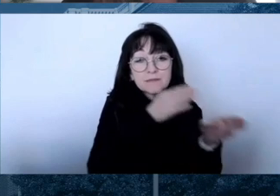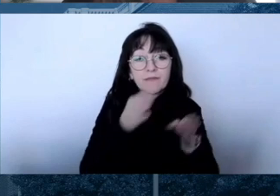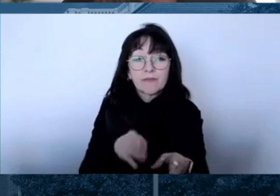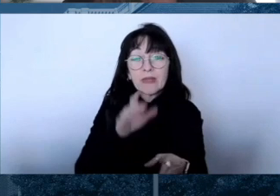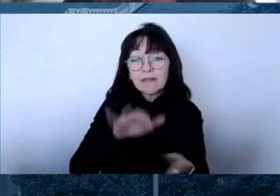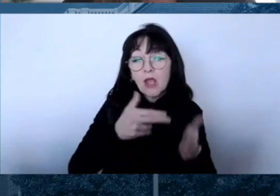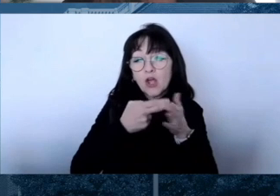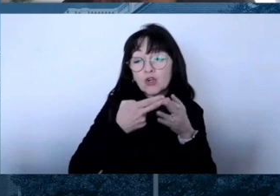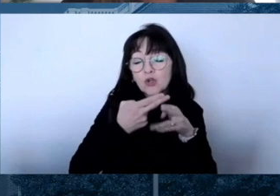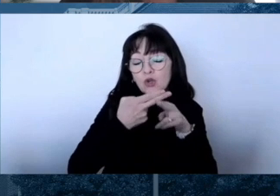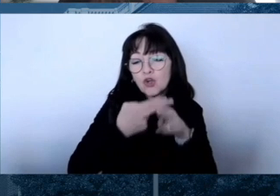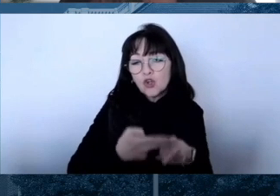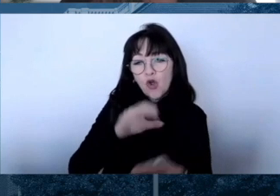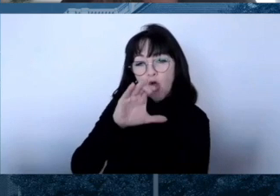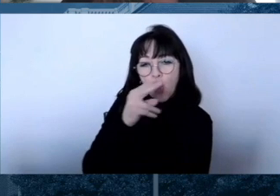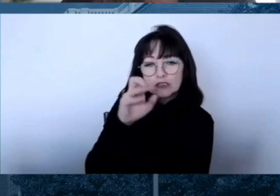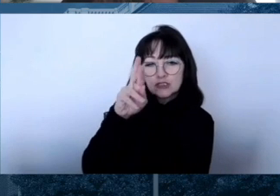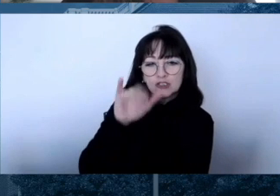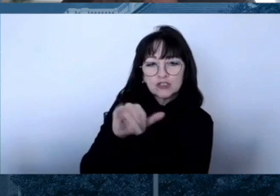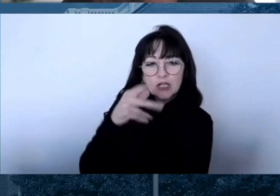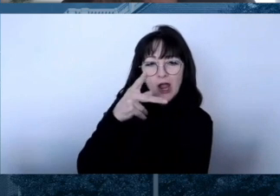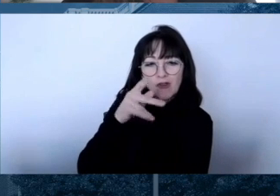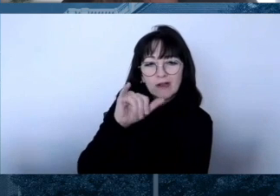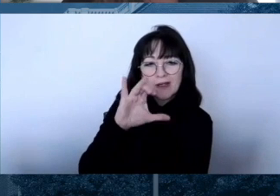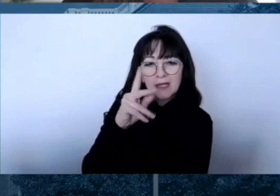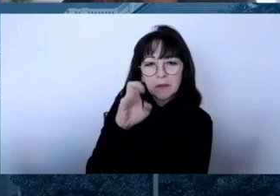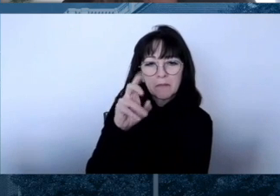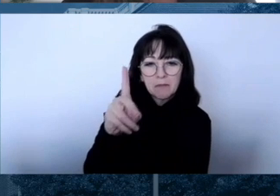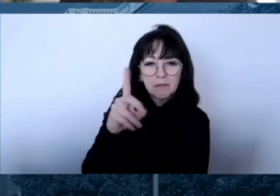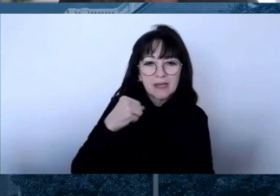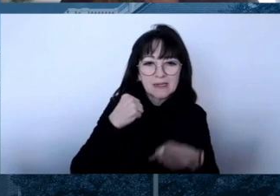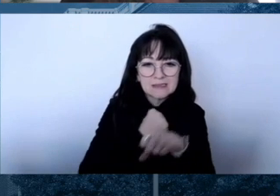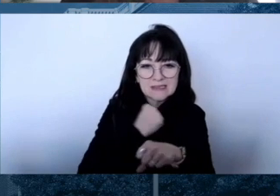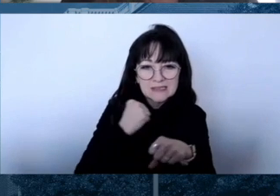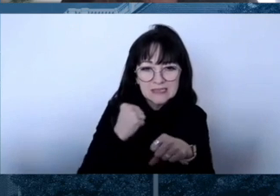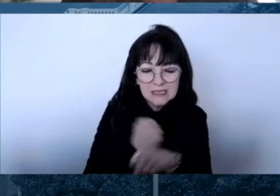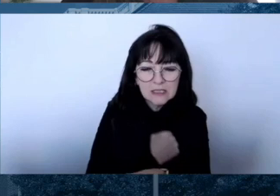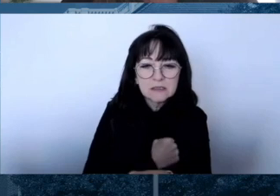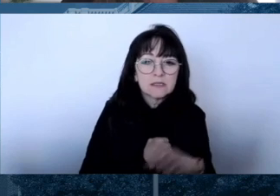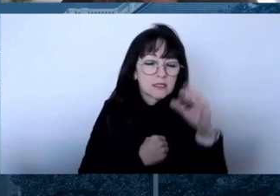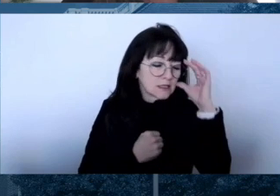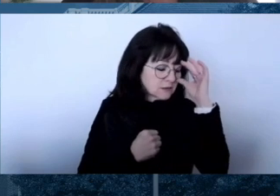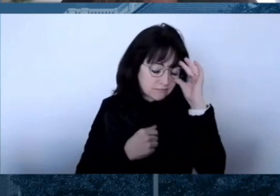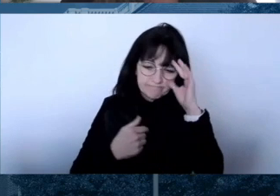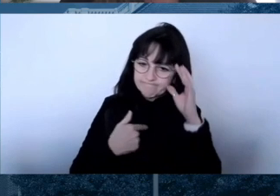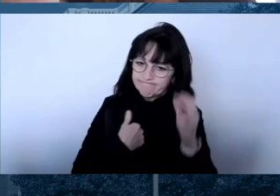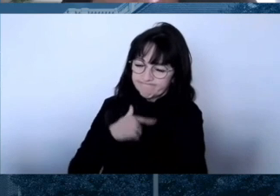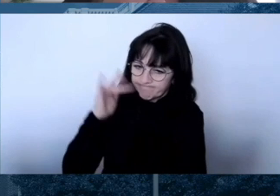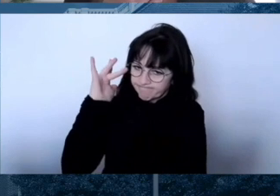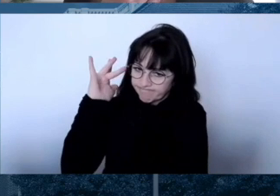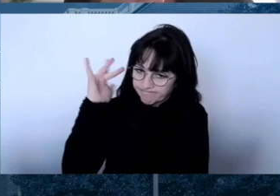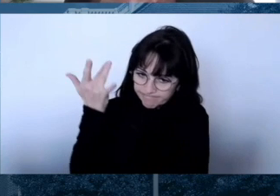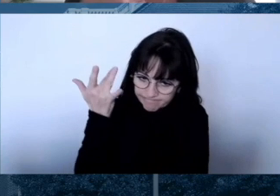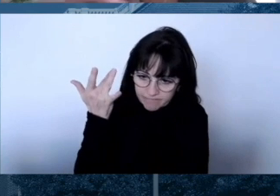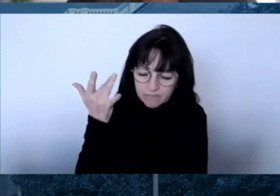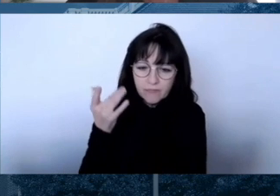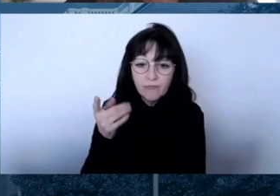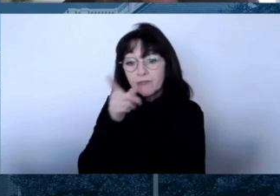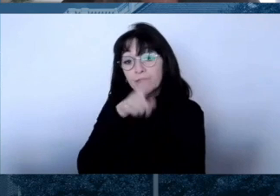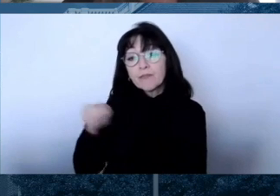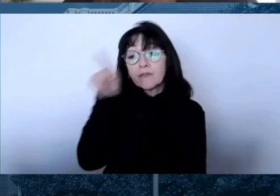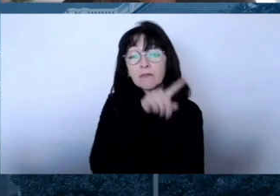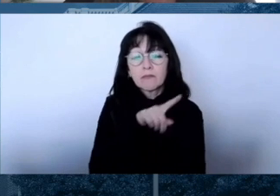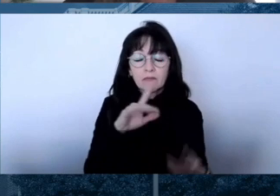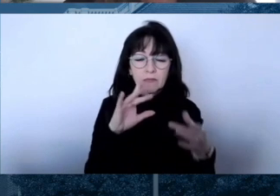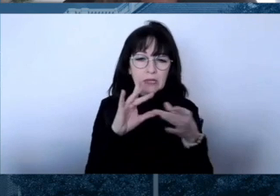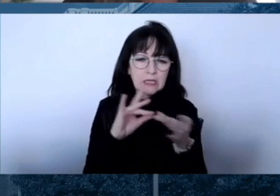paper that just went viral last week that meets a lot of these points. The paper suggested that lockdowns didn't work, but the